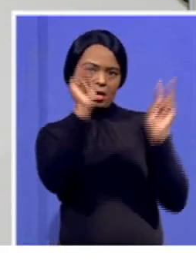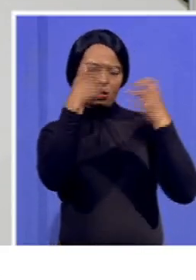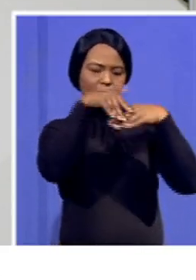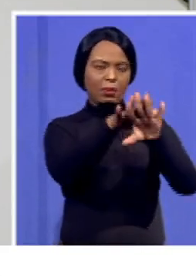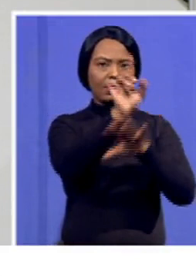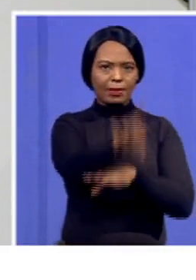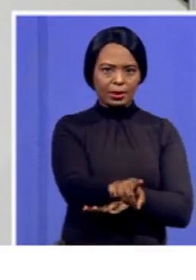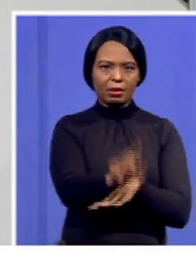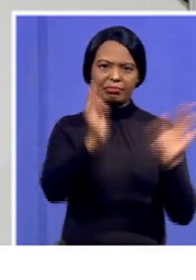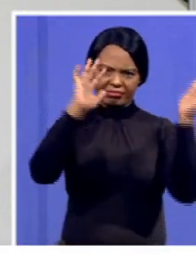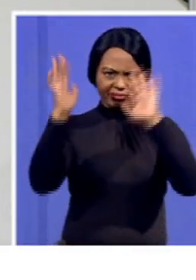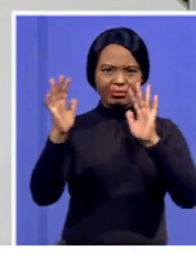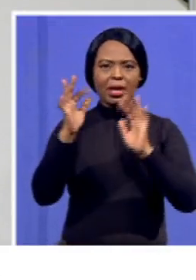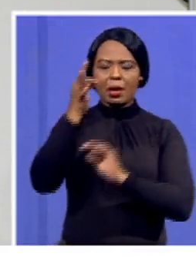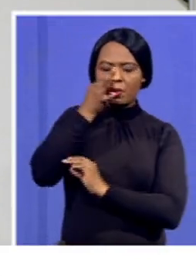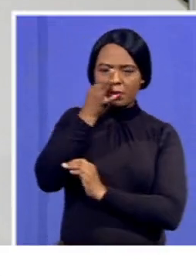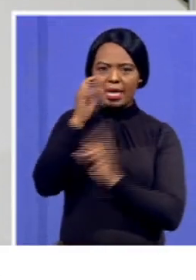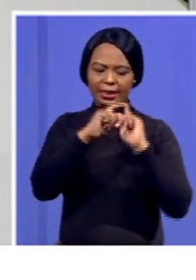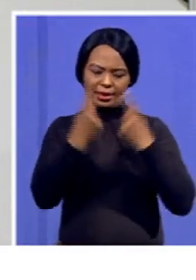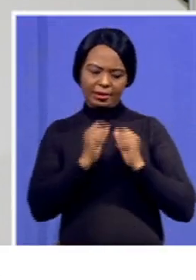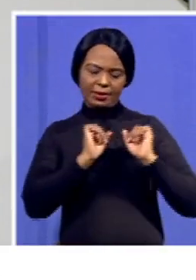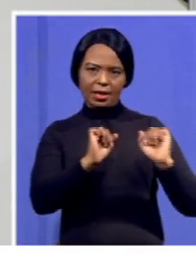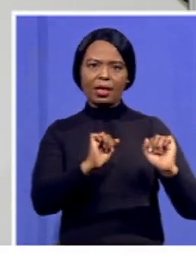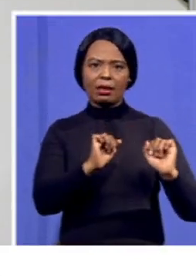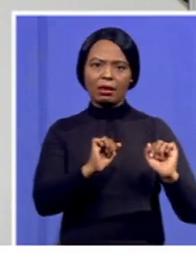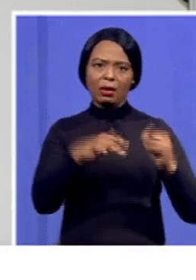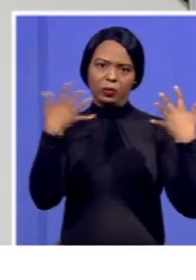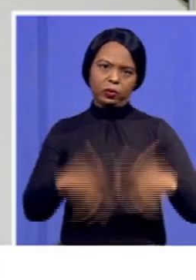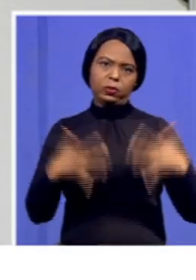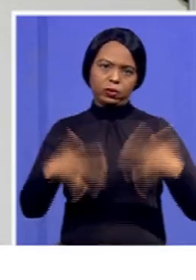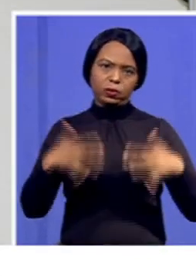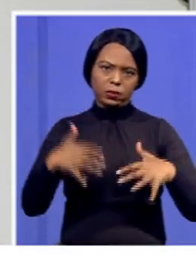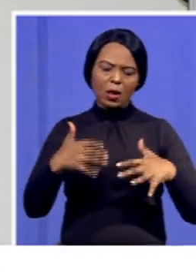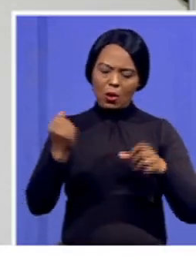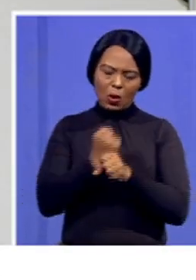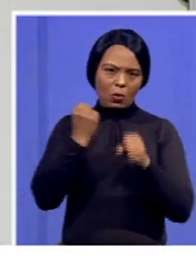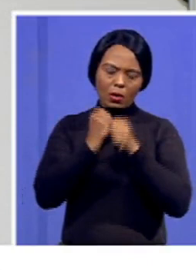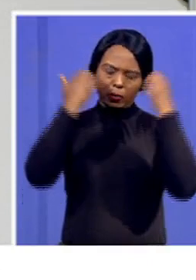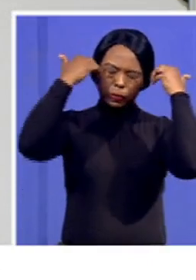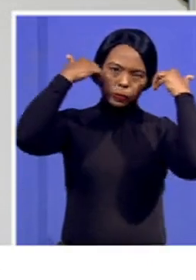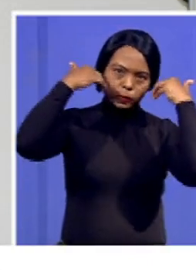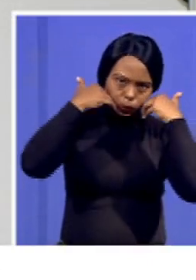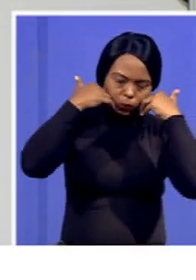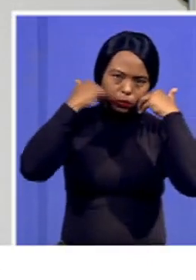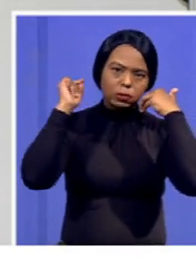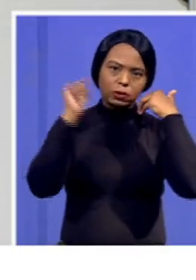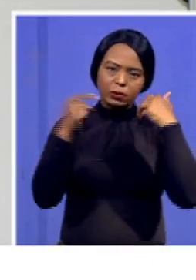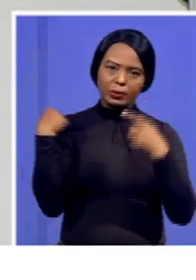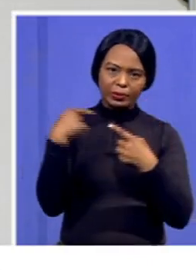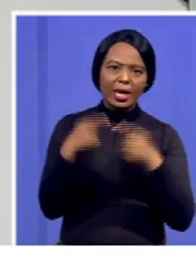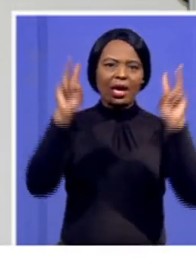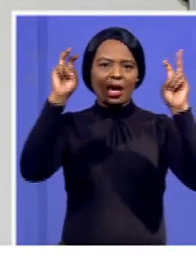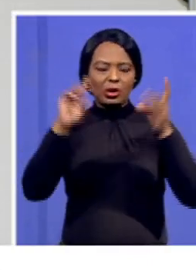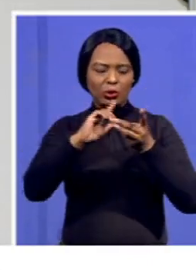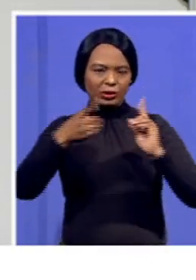Nshaveni, Comrade Kubai and the team in our government for the work done so far related to digital